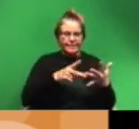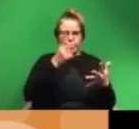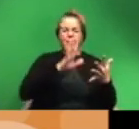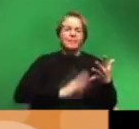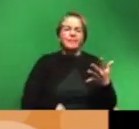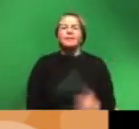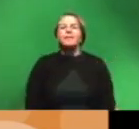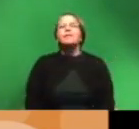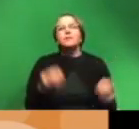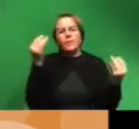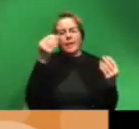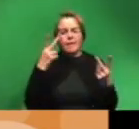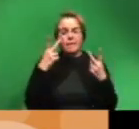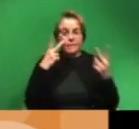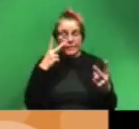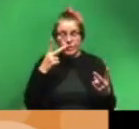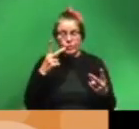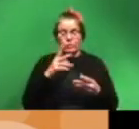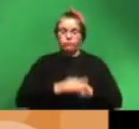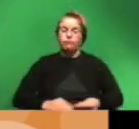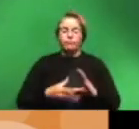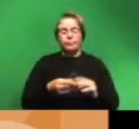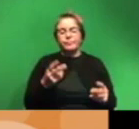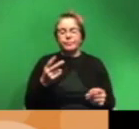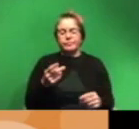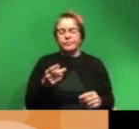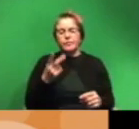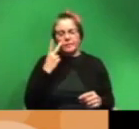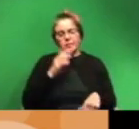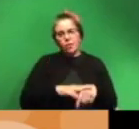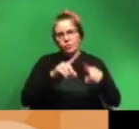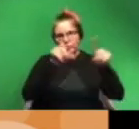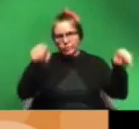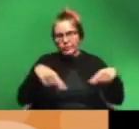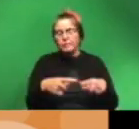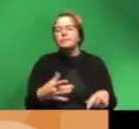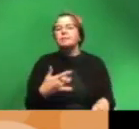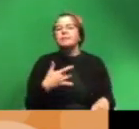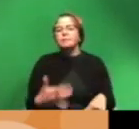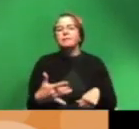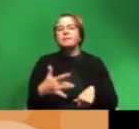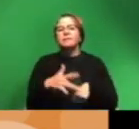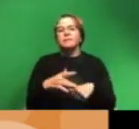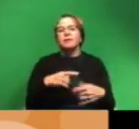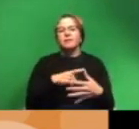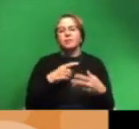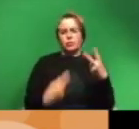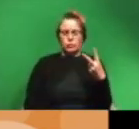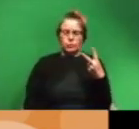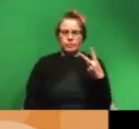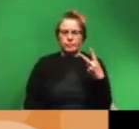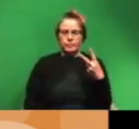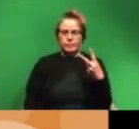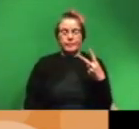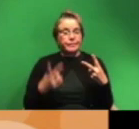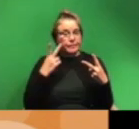and thinking about visual narratives so visual stories that we see on a screen those usually touch on two main sensory modalities that is